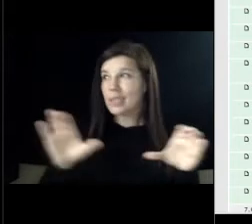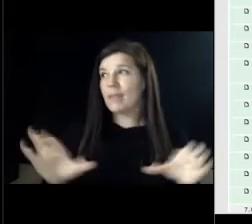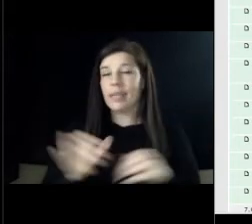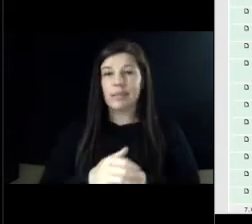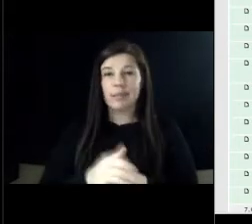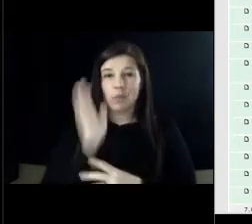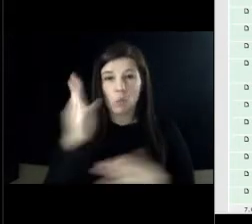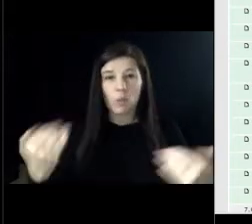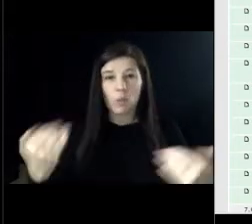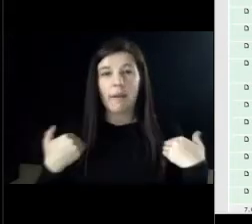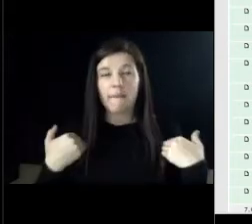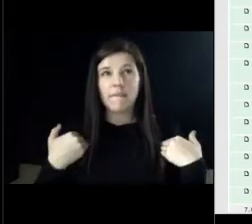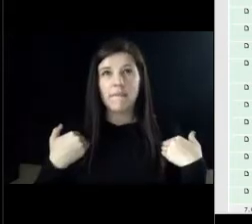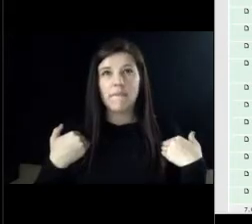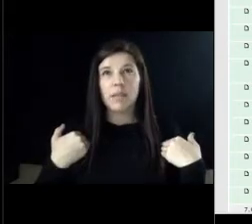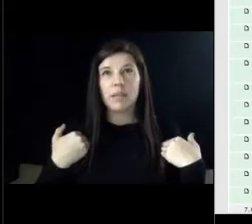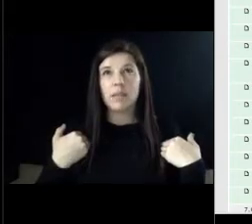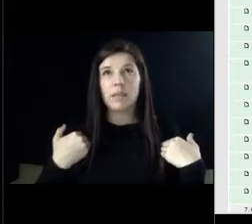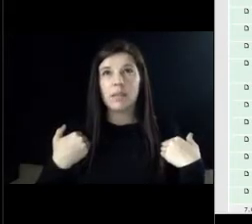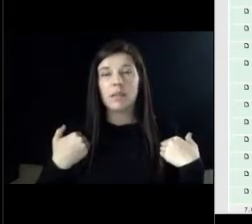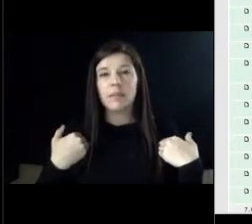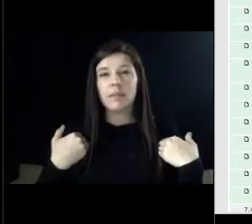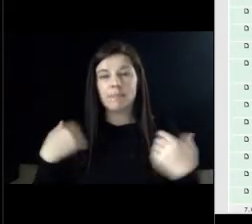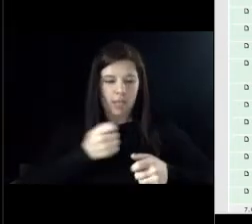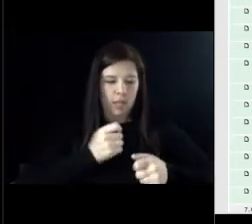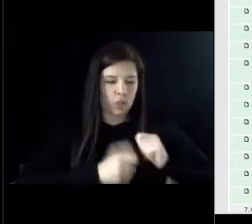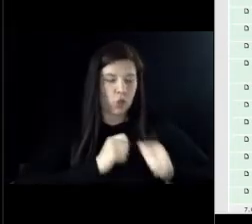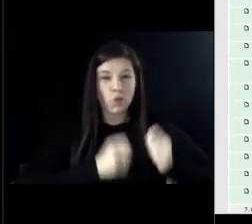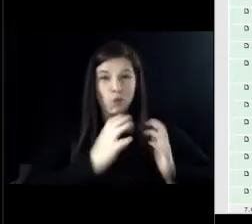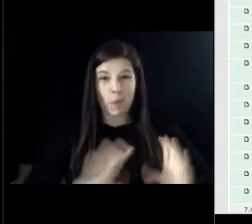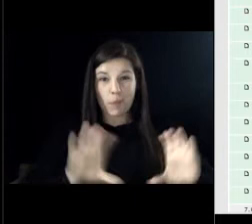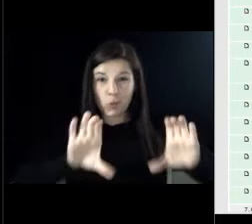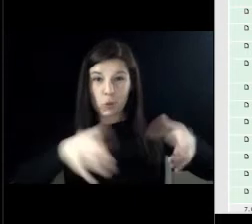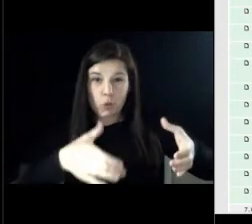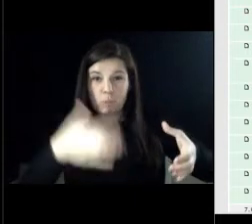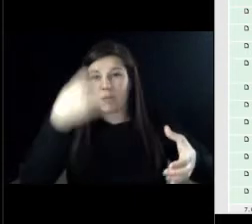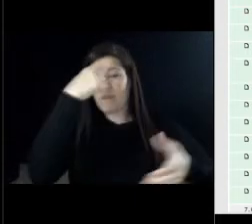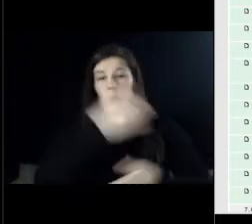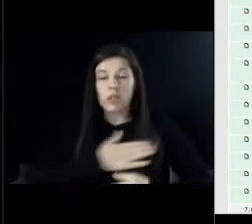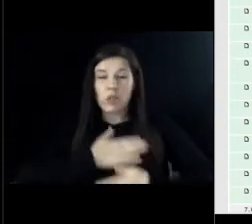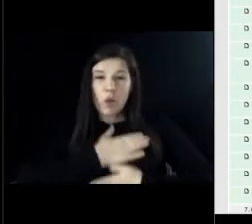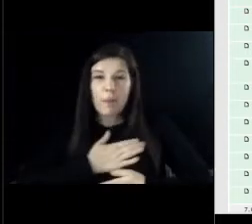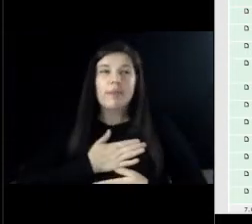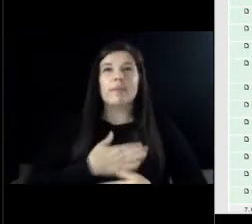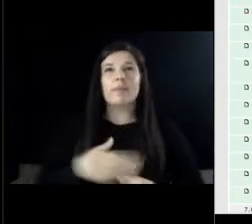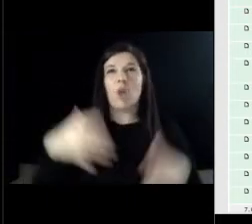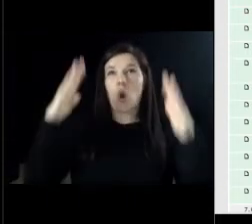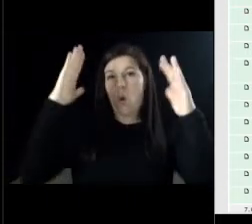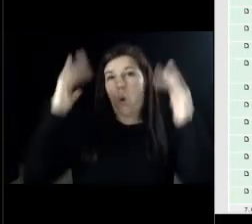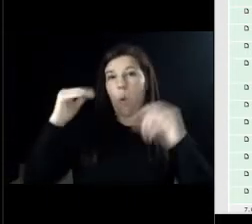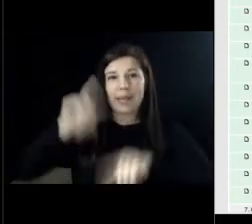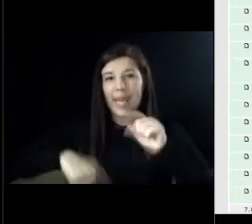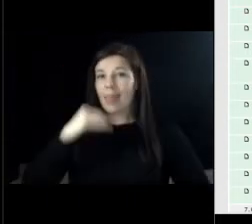living the the rhythm drummers of entertainment uh the hope can't lie